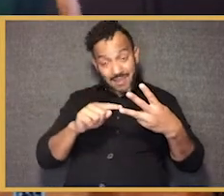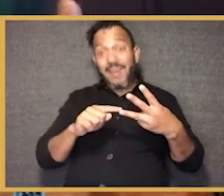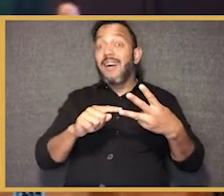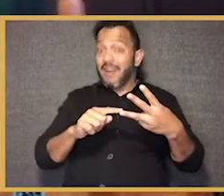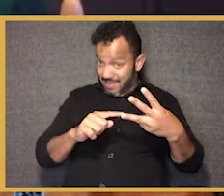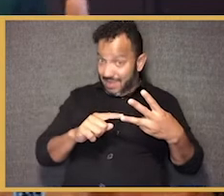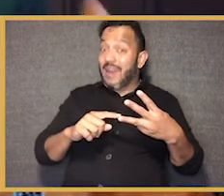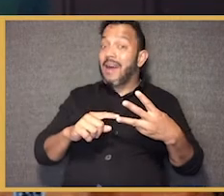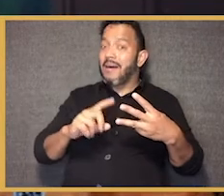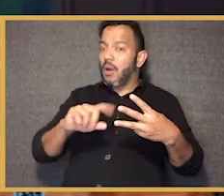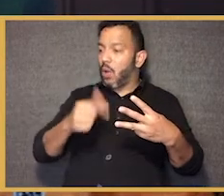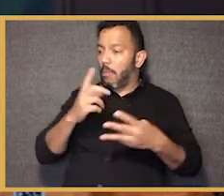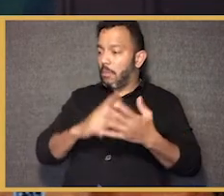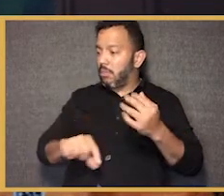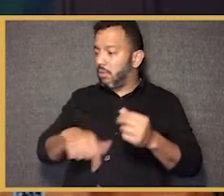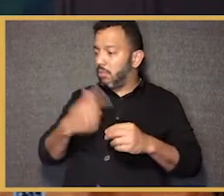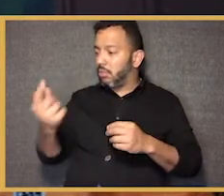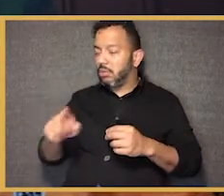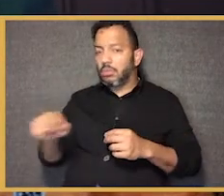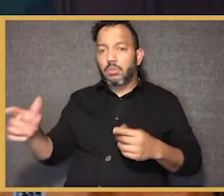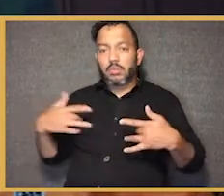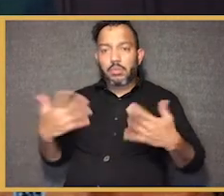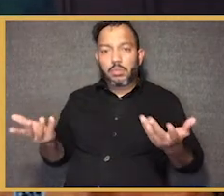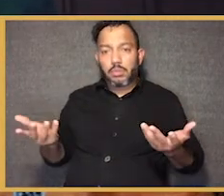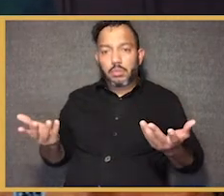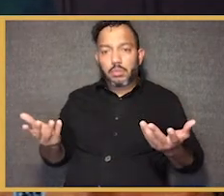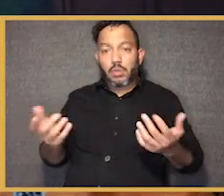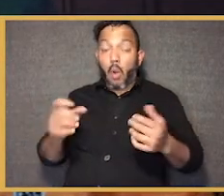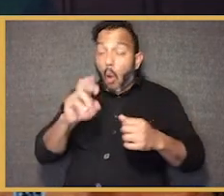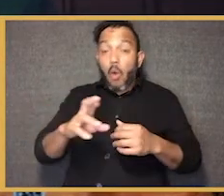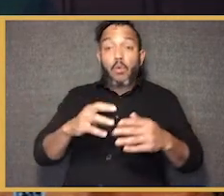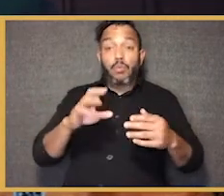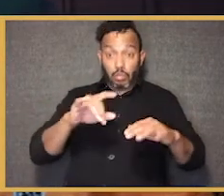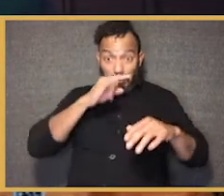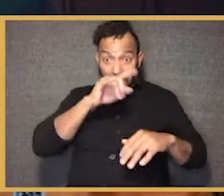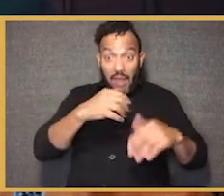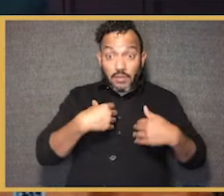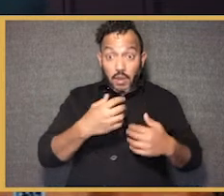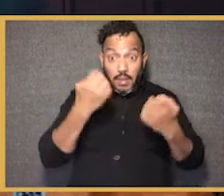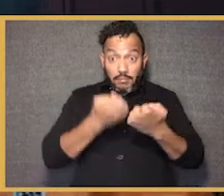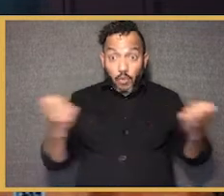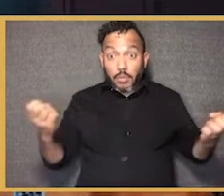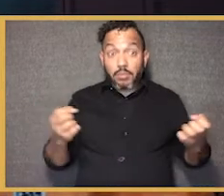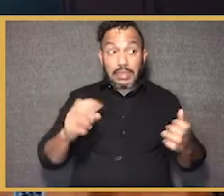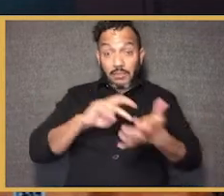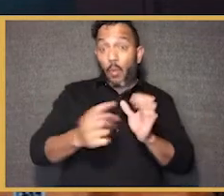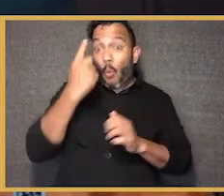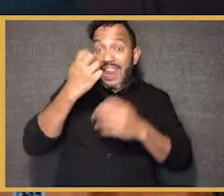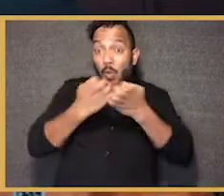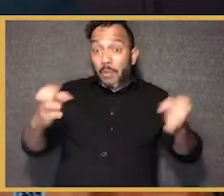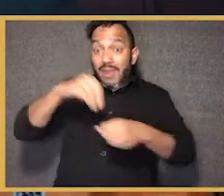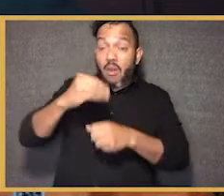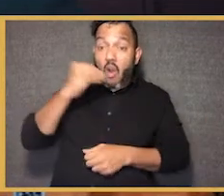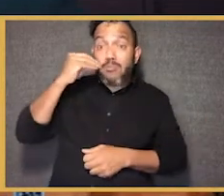literally had the schoolhouse door barred for them because they didn't have internet access. We had a challenge around devices. It's not just a